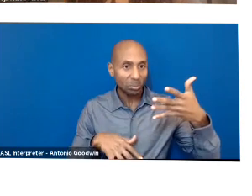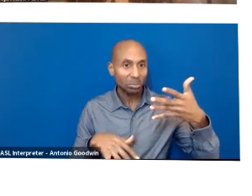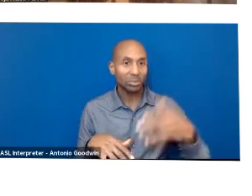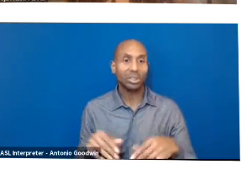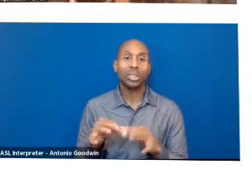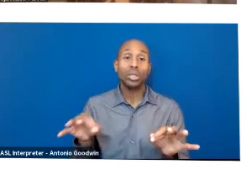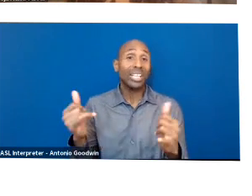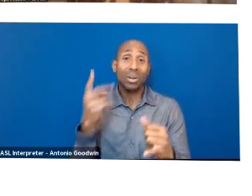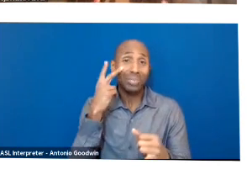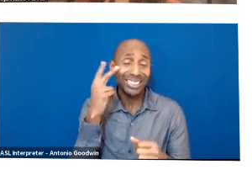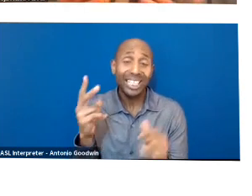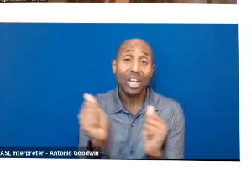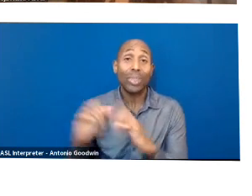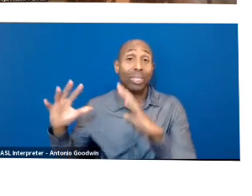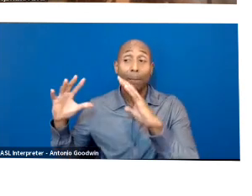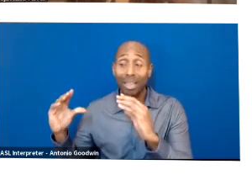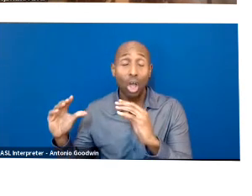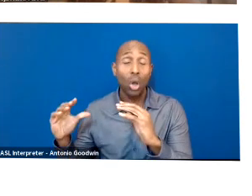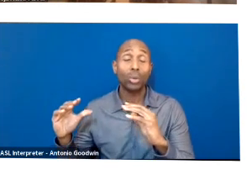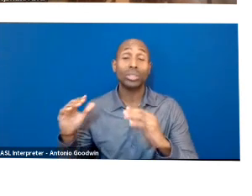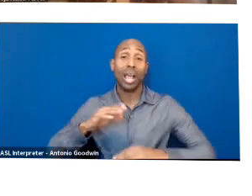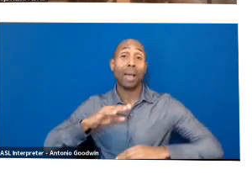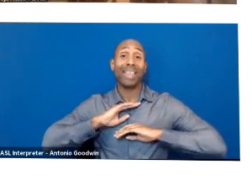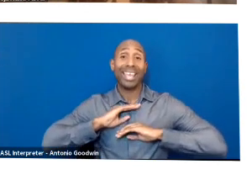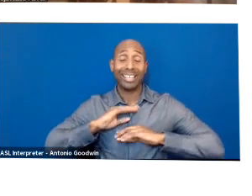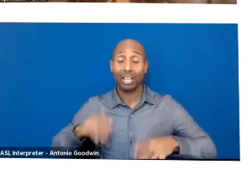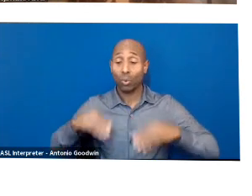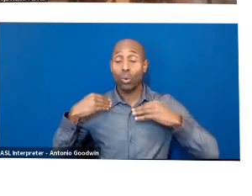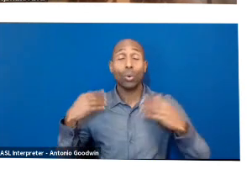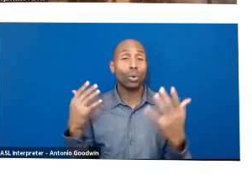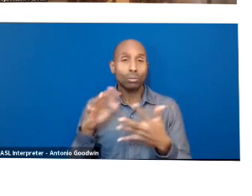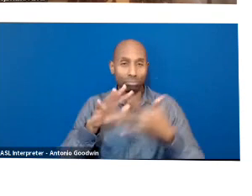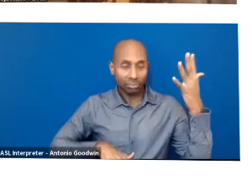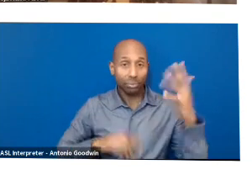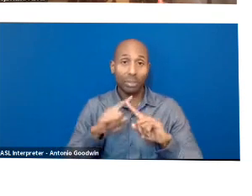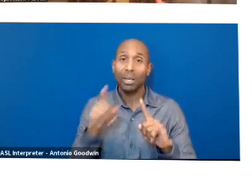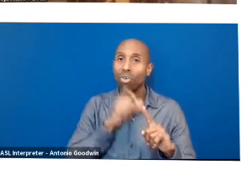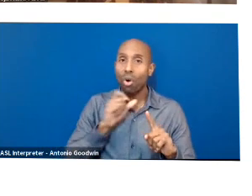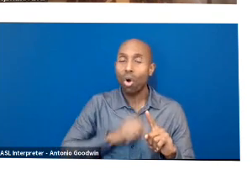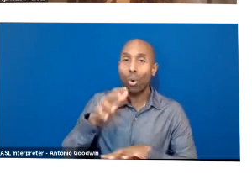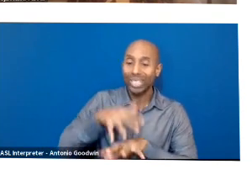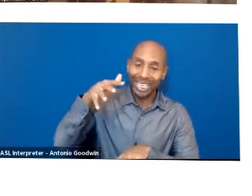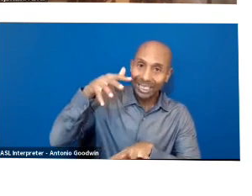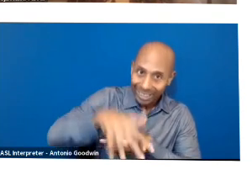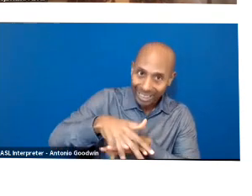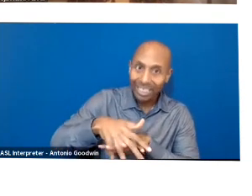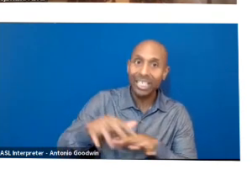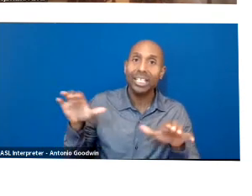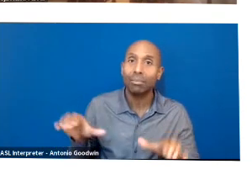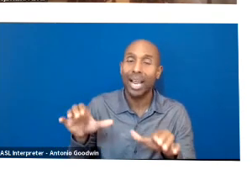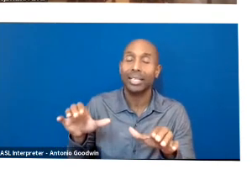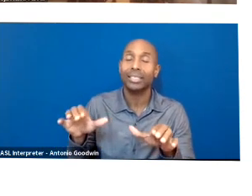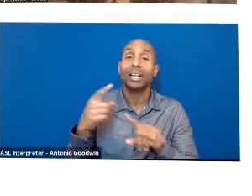benches, blankets, but it is a very old indigenous practice from Western Africa that is completely